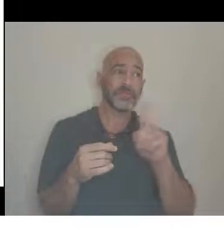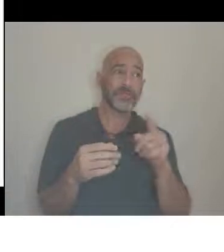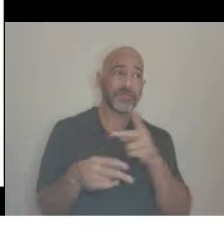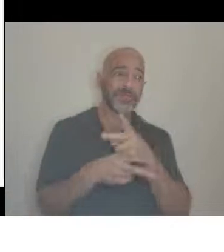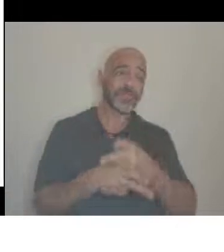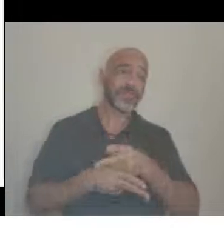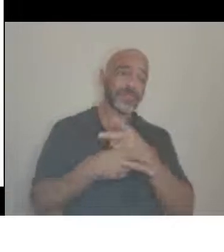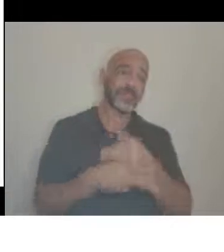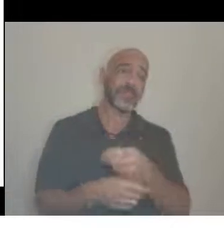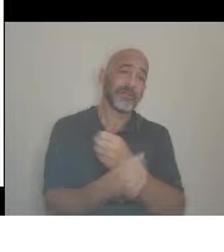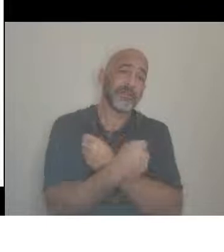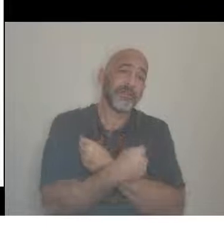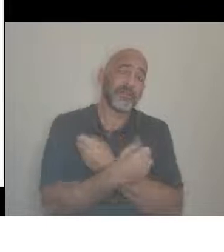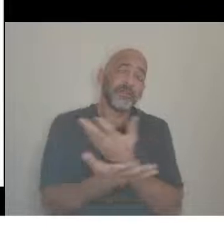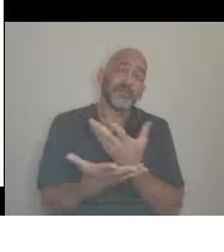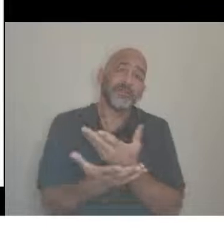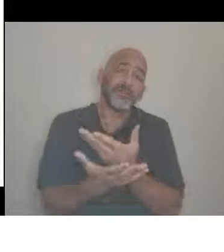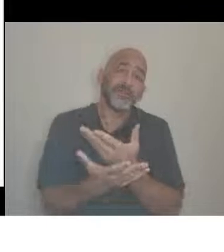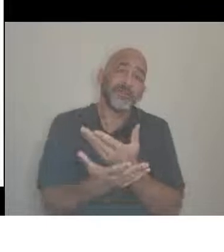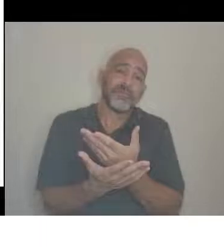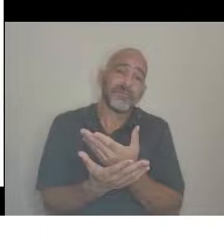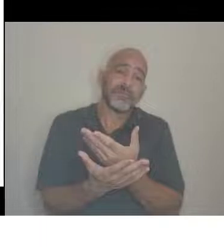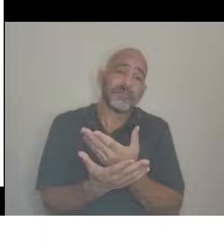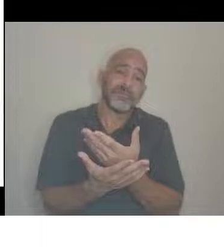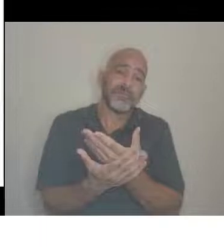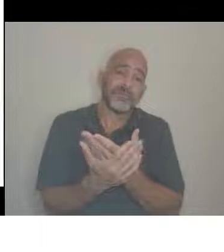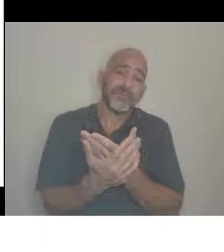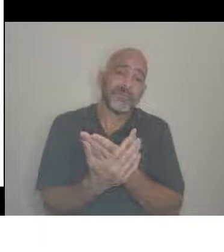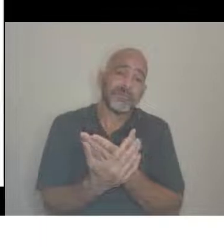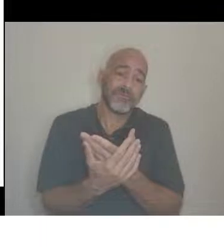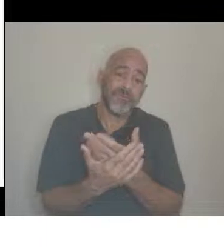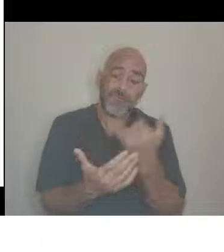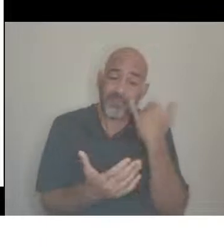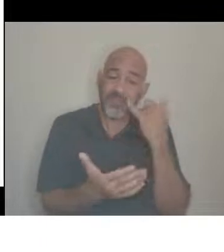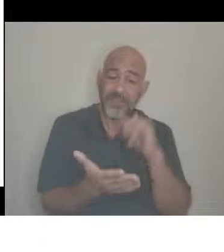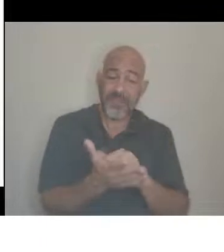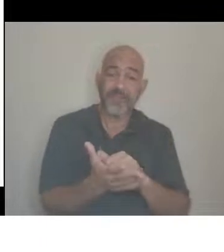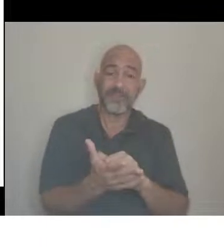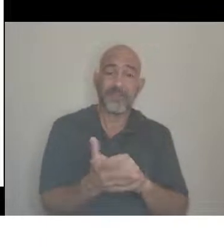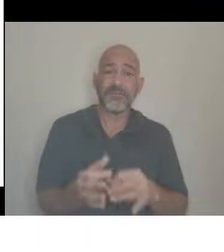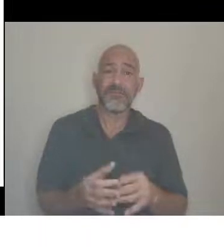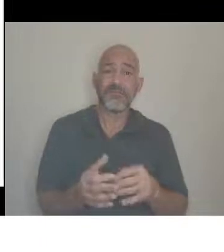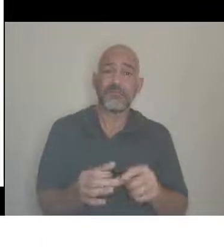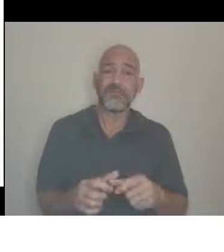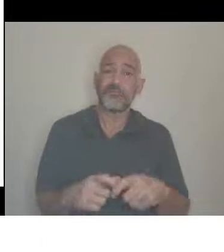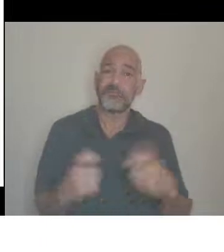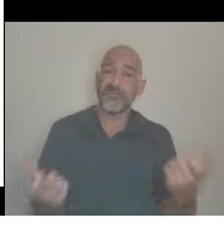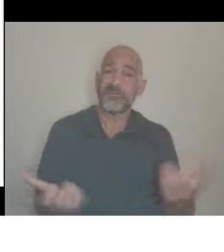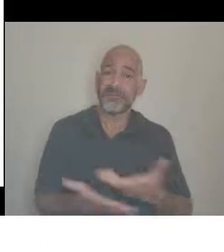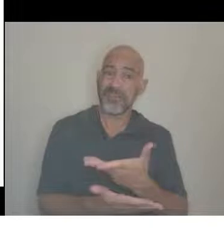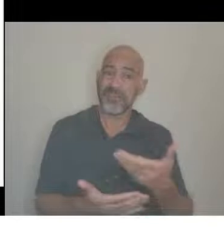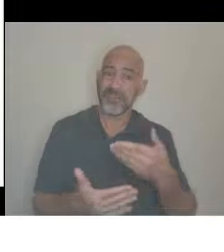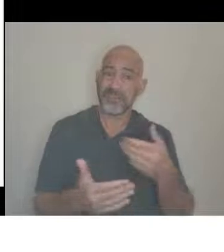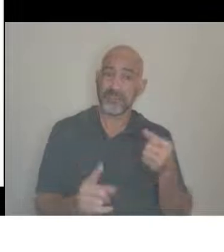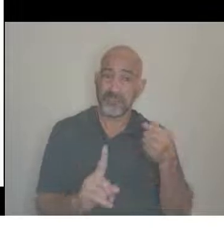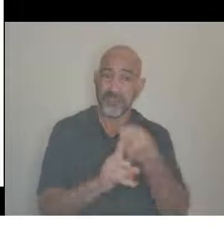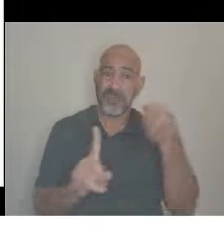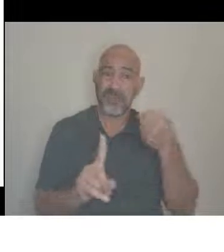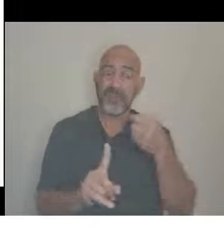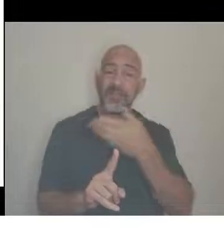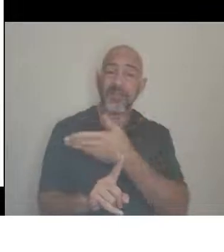you know, had that been a really big thing in their life and a really big impact, you're